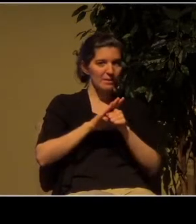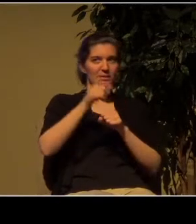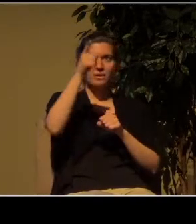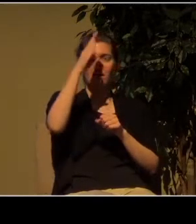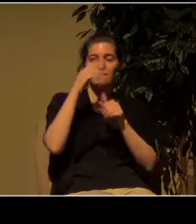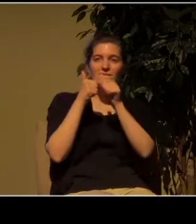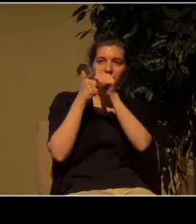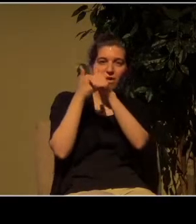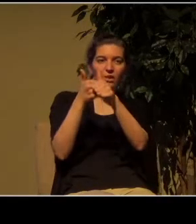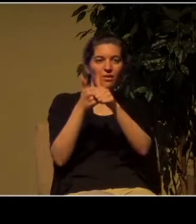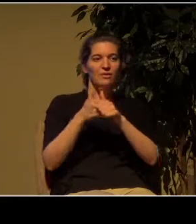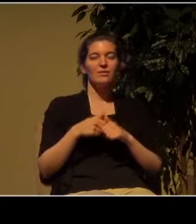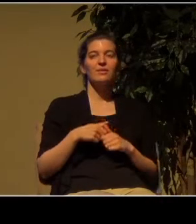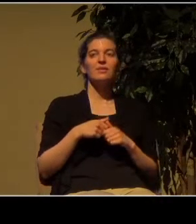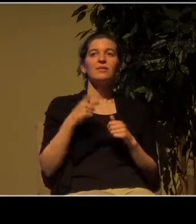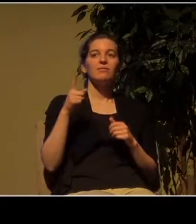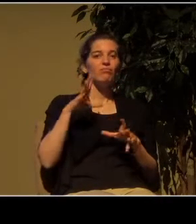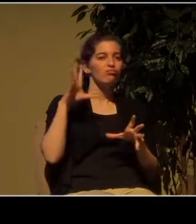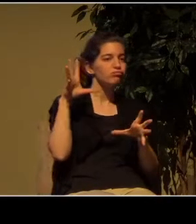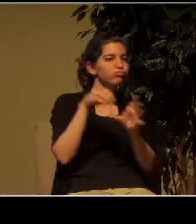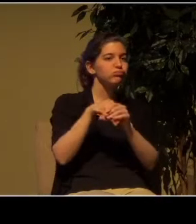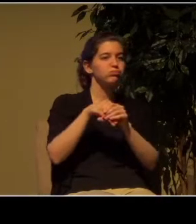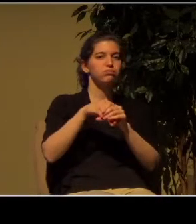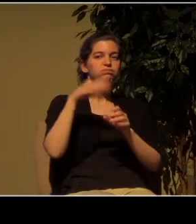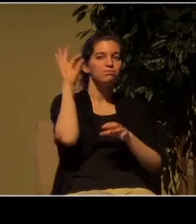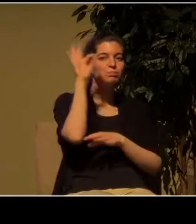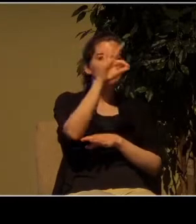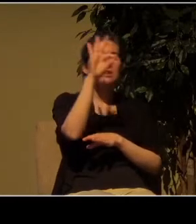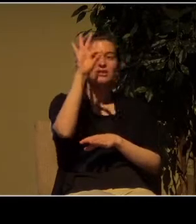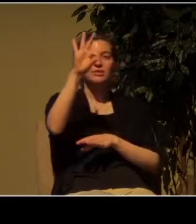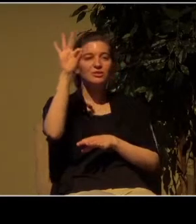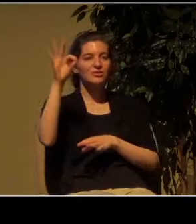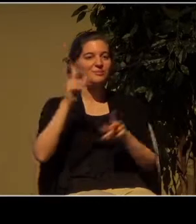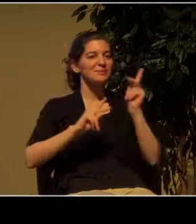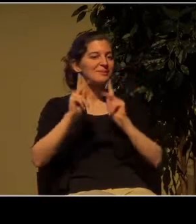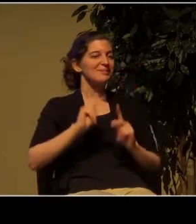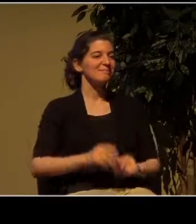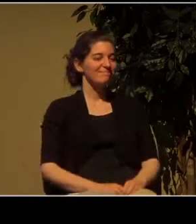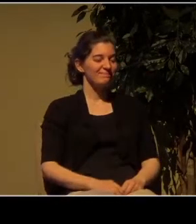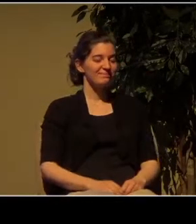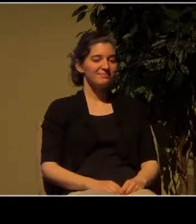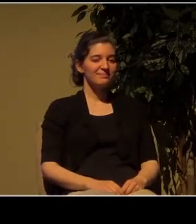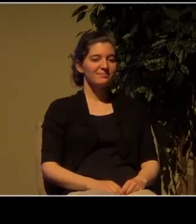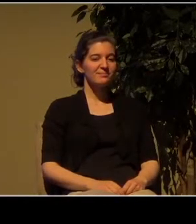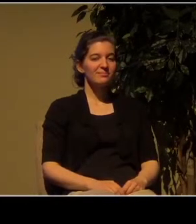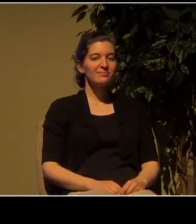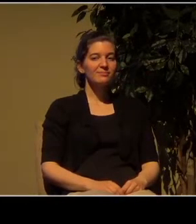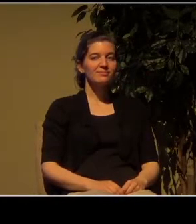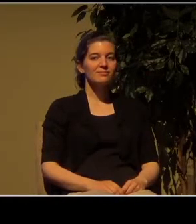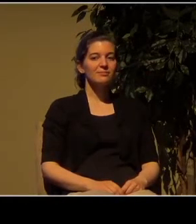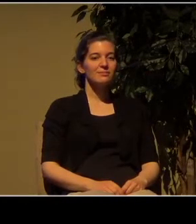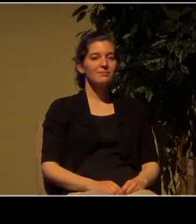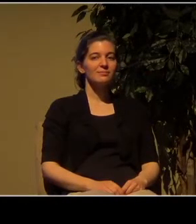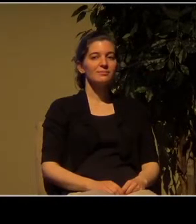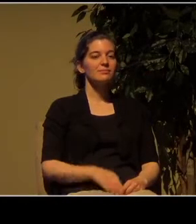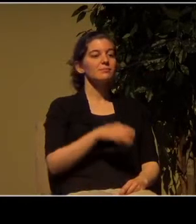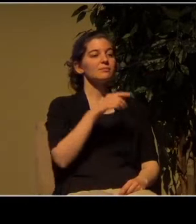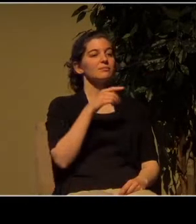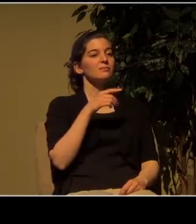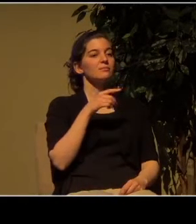actively involved in evangelism and as part of engaging in